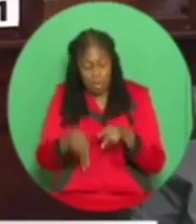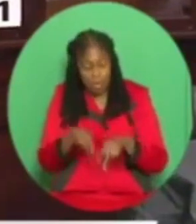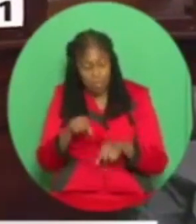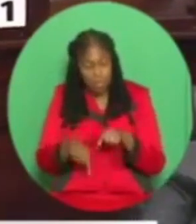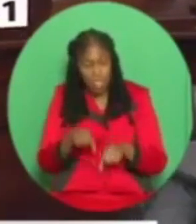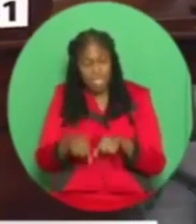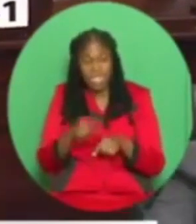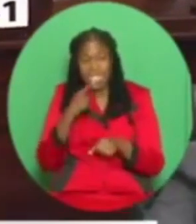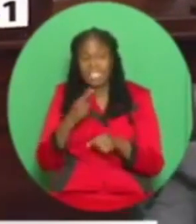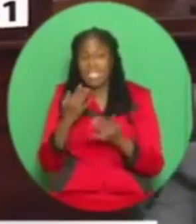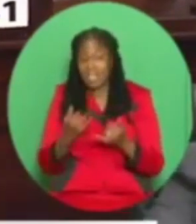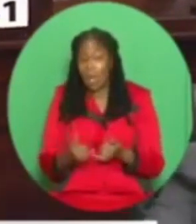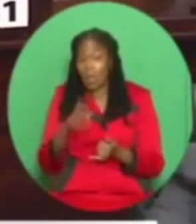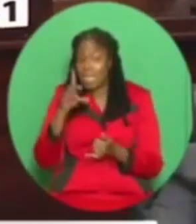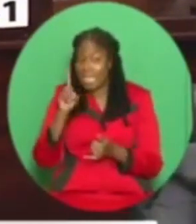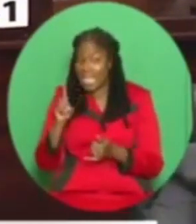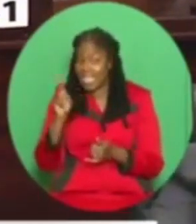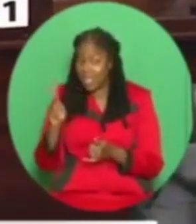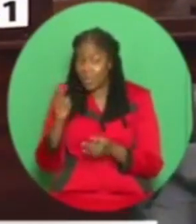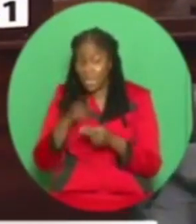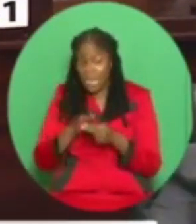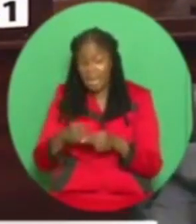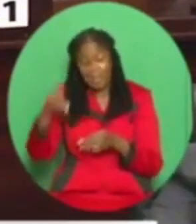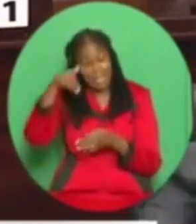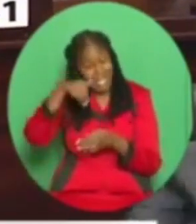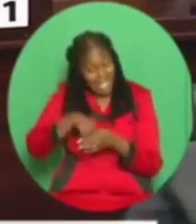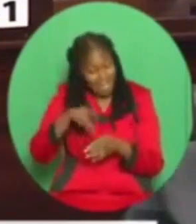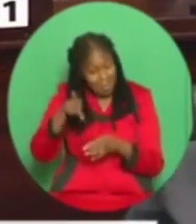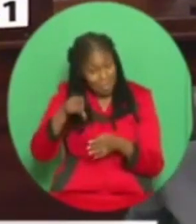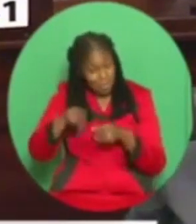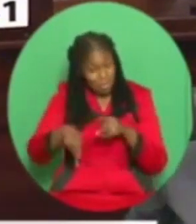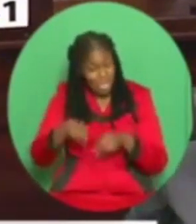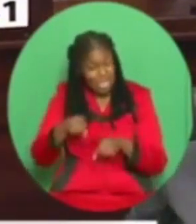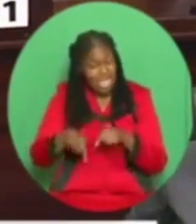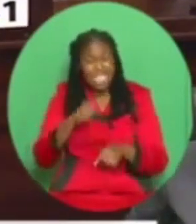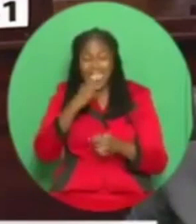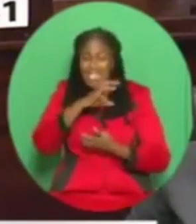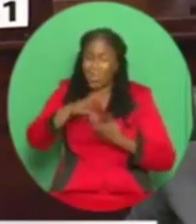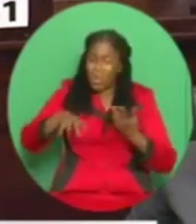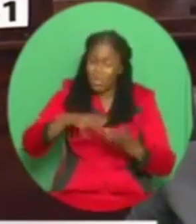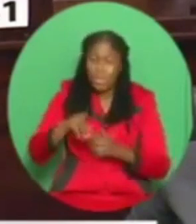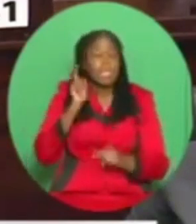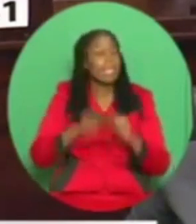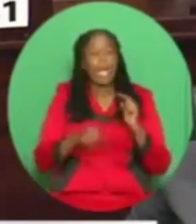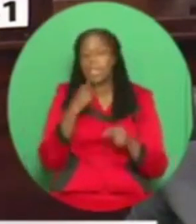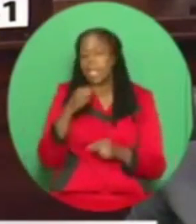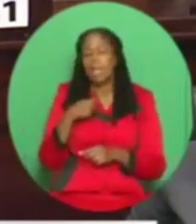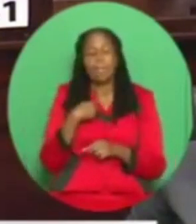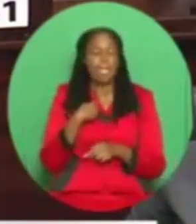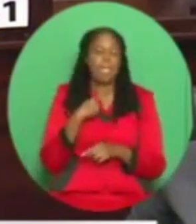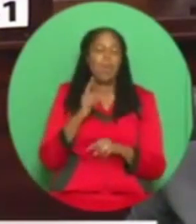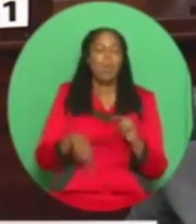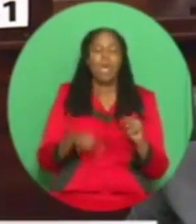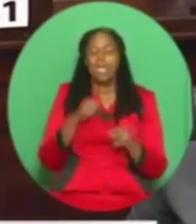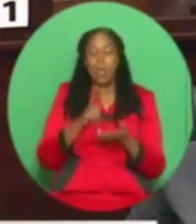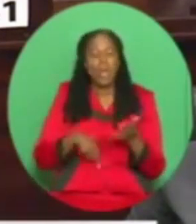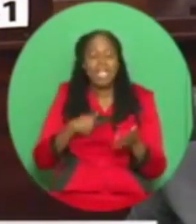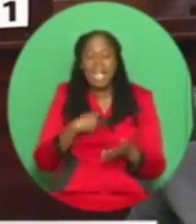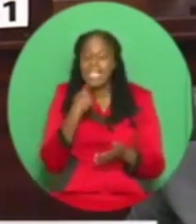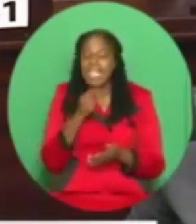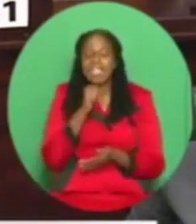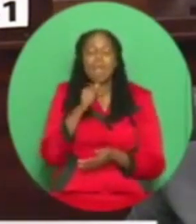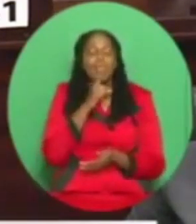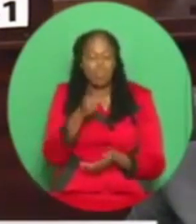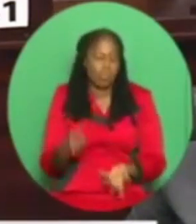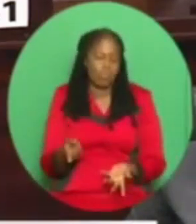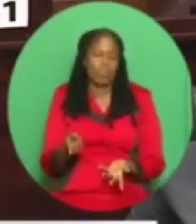we weave. You see, Madam Speaker, they can't tell me what I'm saying is not true because we also have banking documents